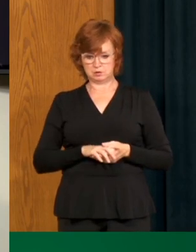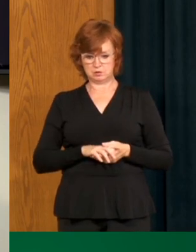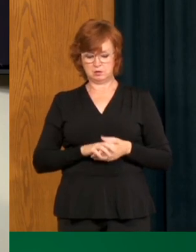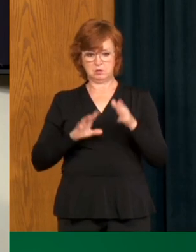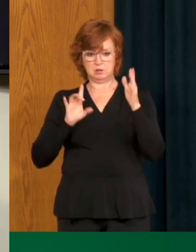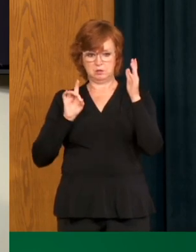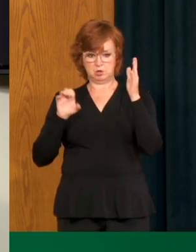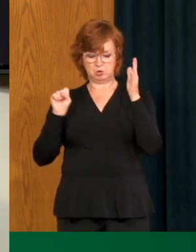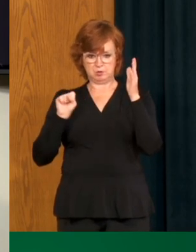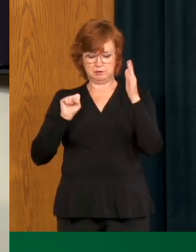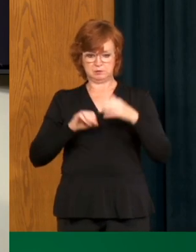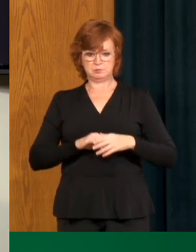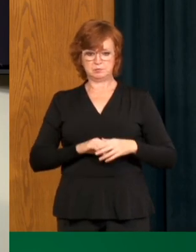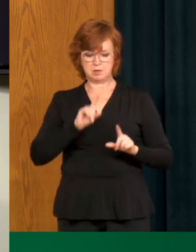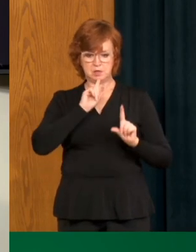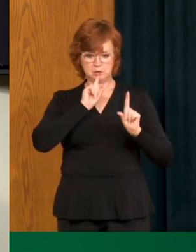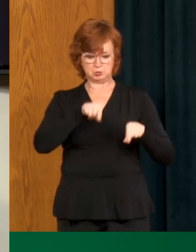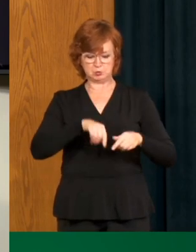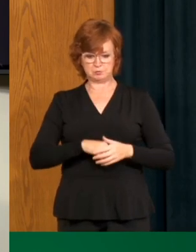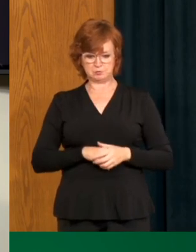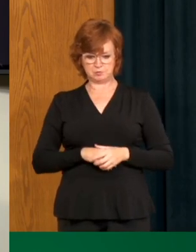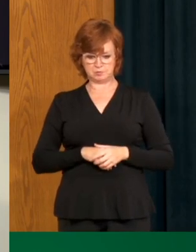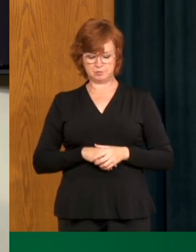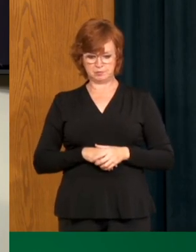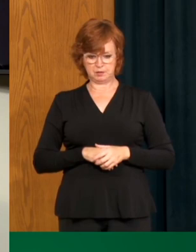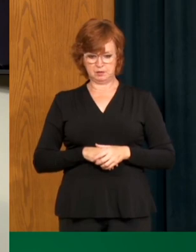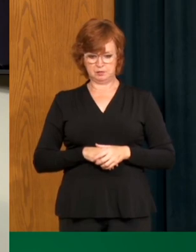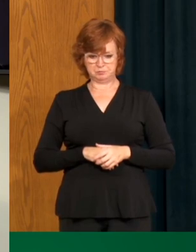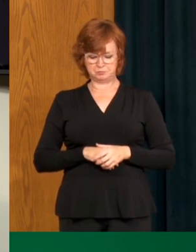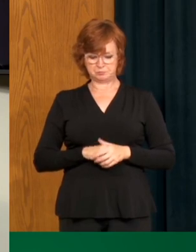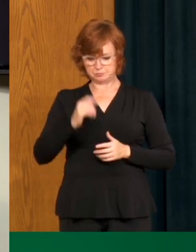Thank you for this question. So I think there's two specific